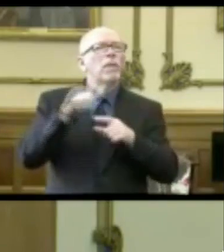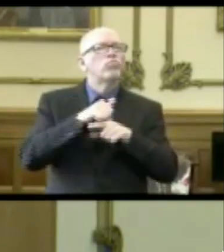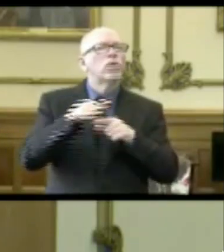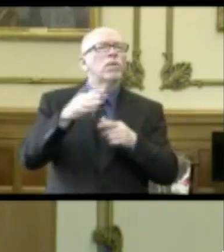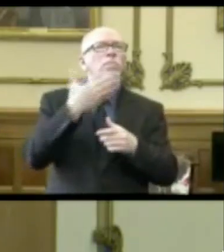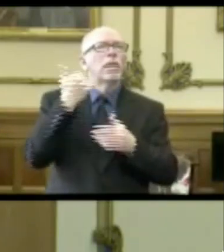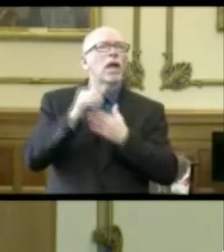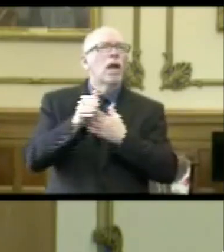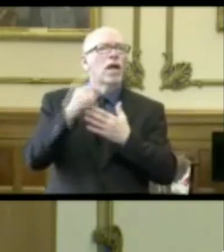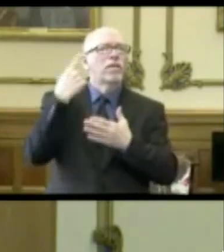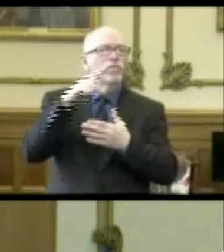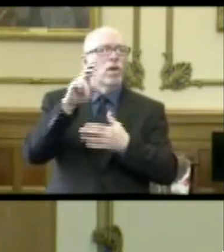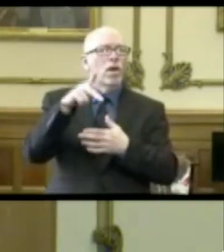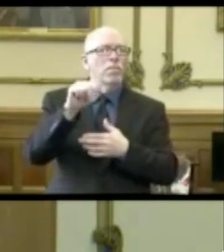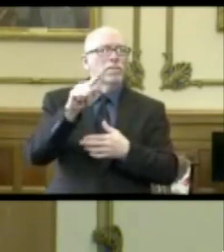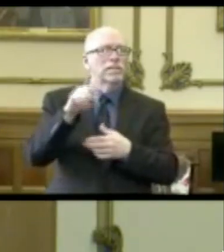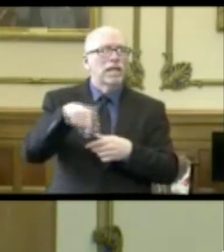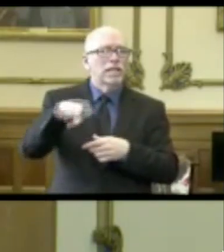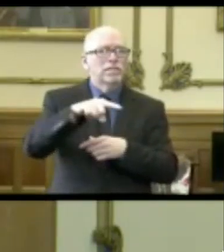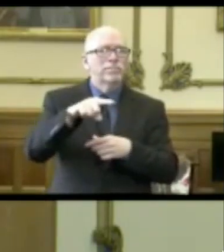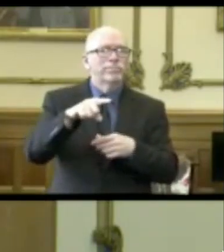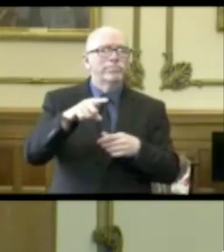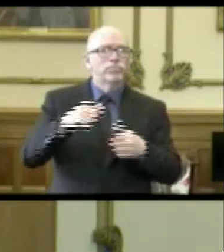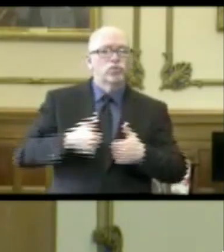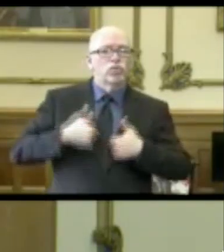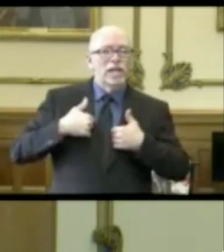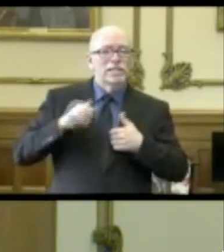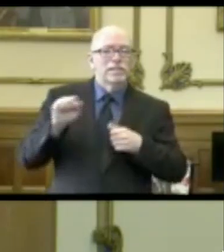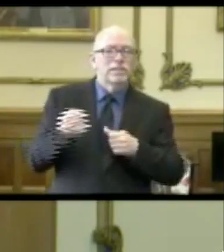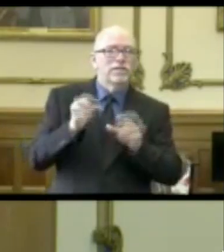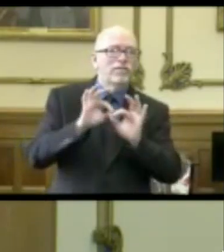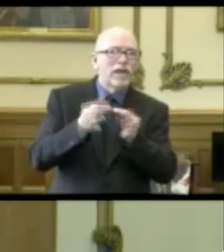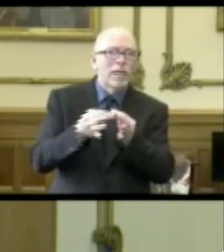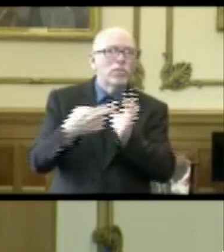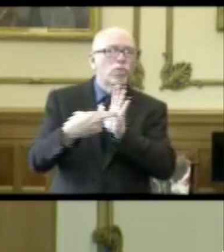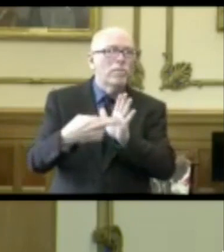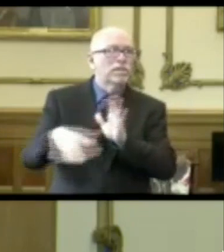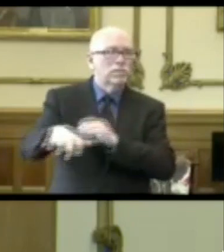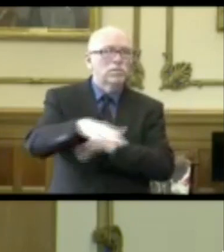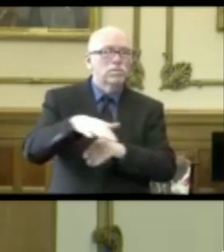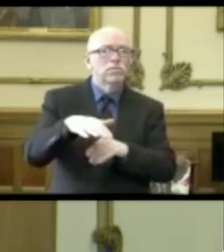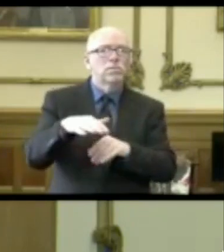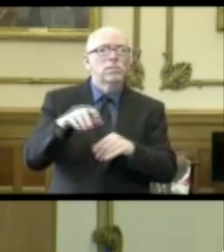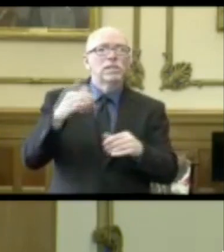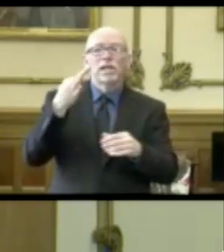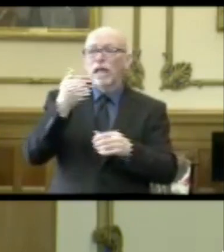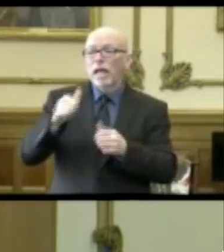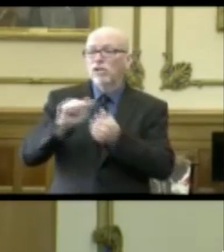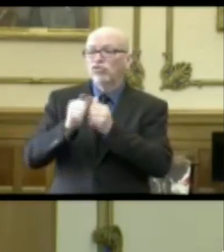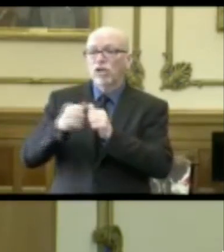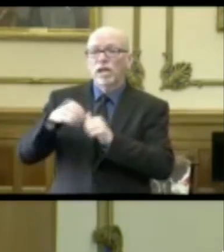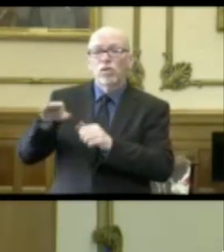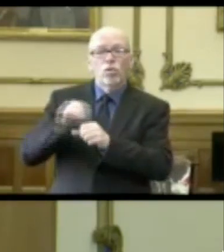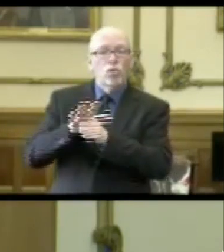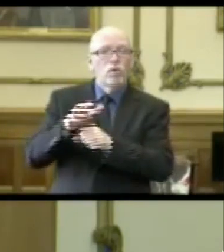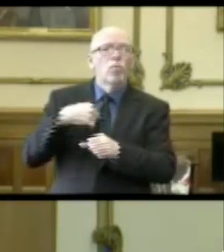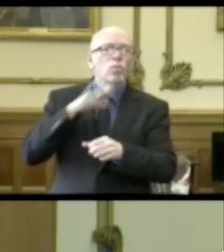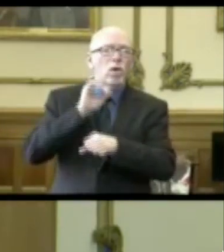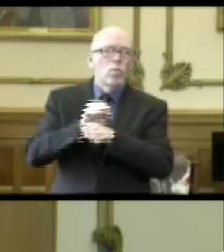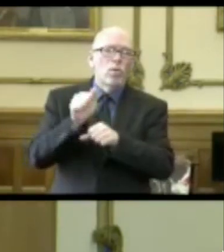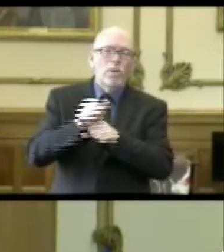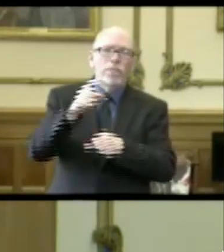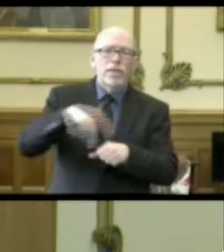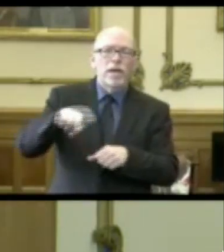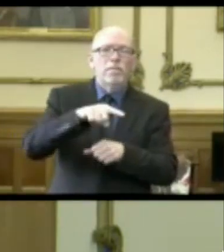guidance for updating that resident representative and their families about a change in COVID status. So we'll be working with